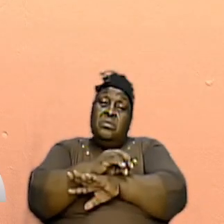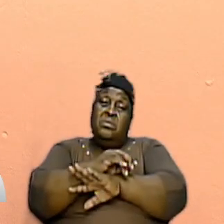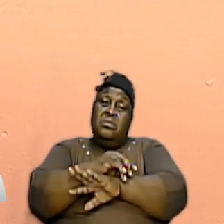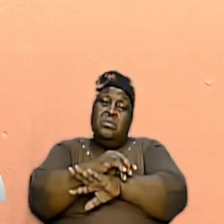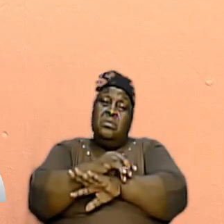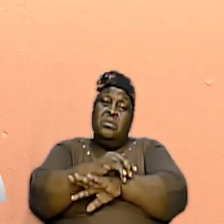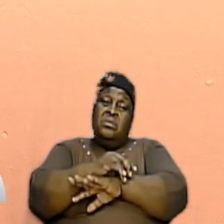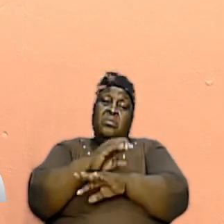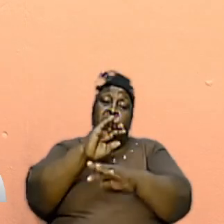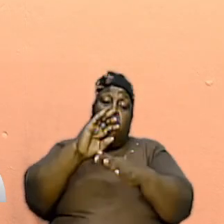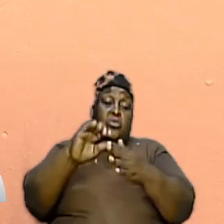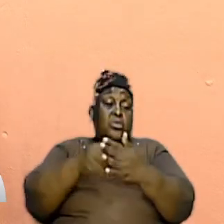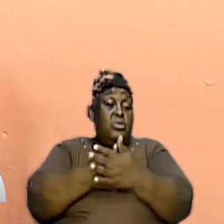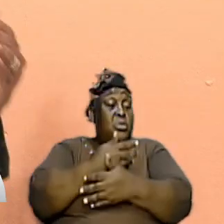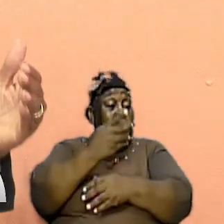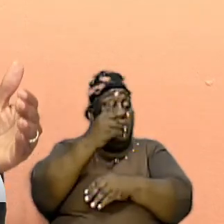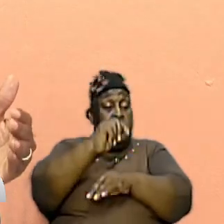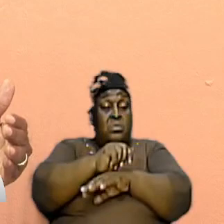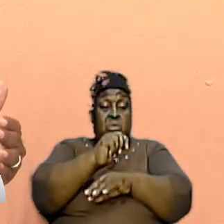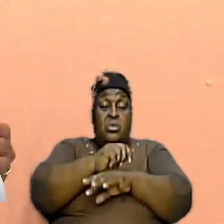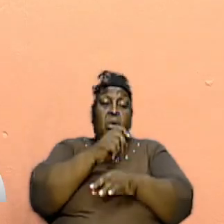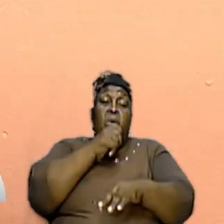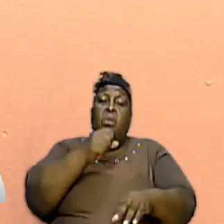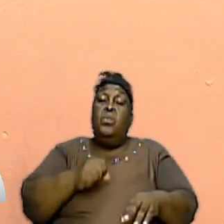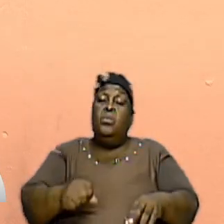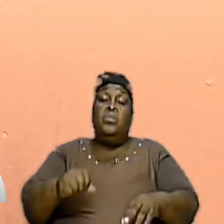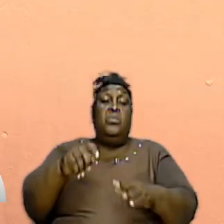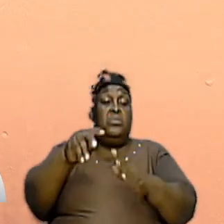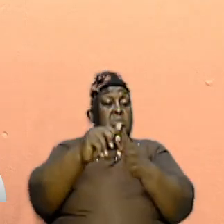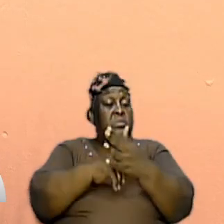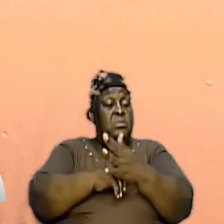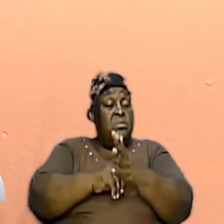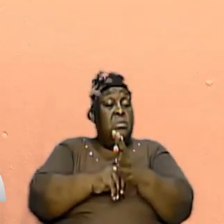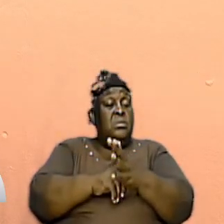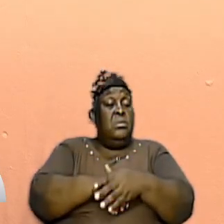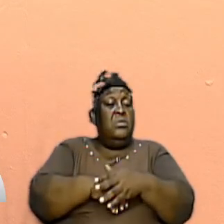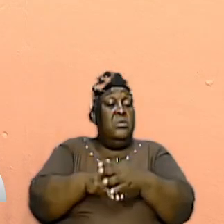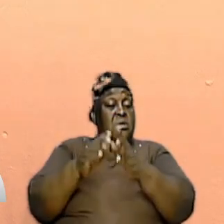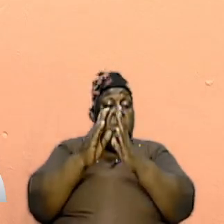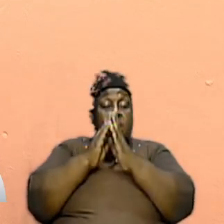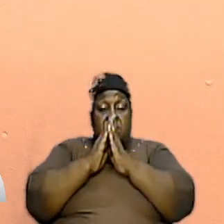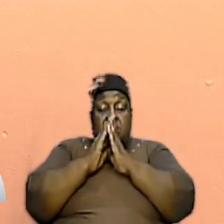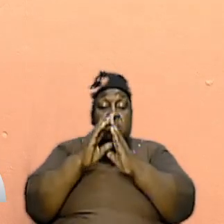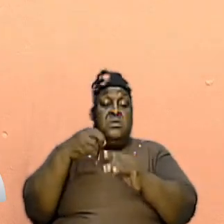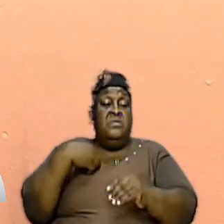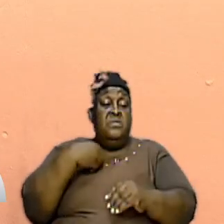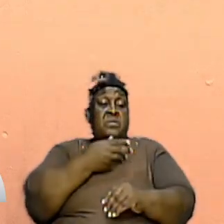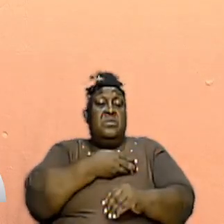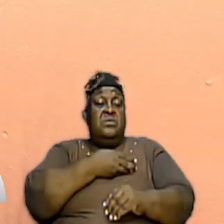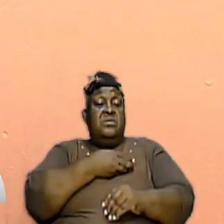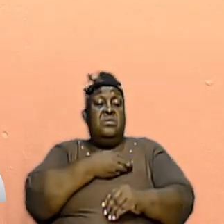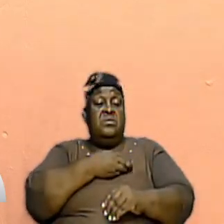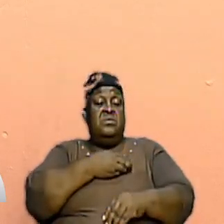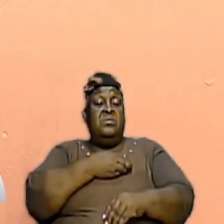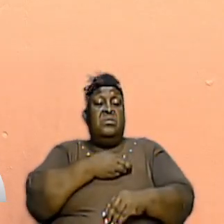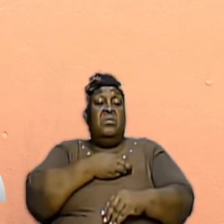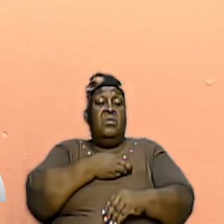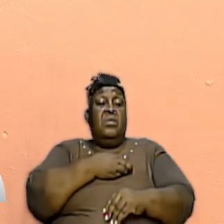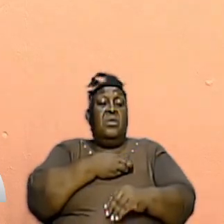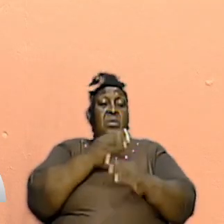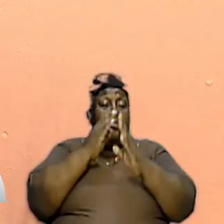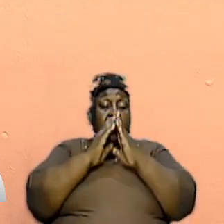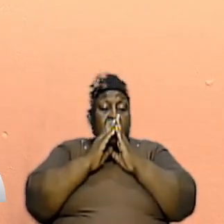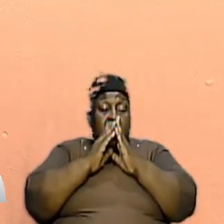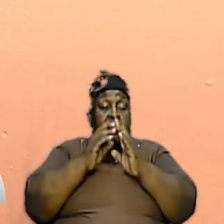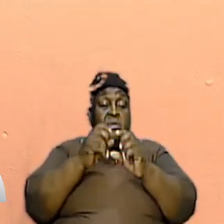New Testament or Old Testament required of us and requires of us